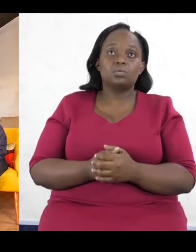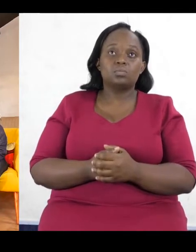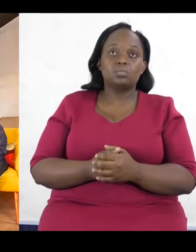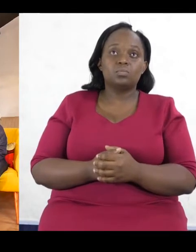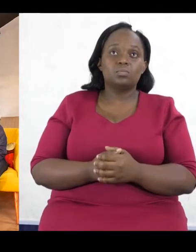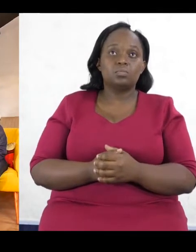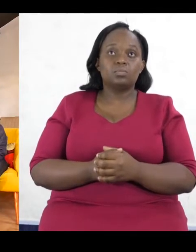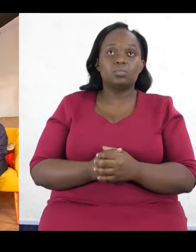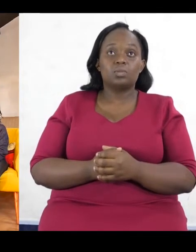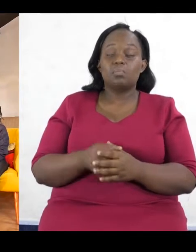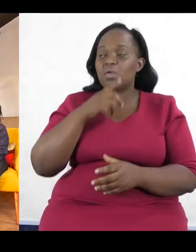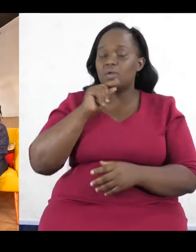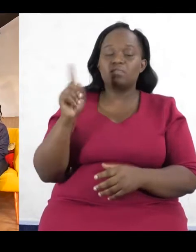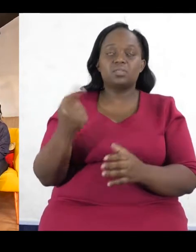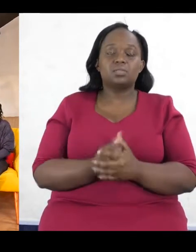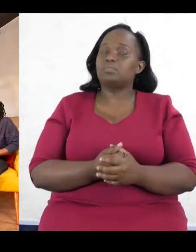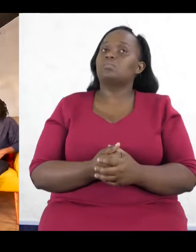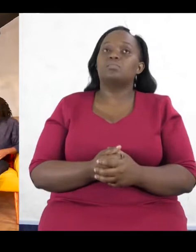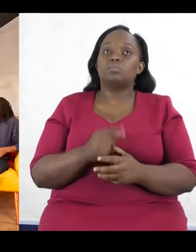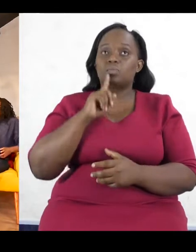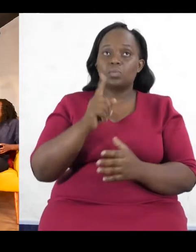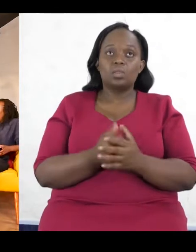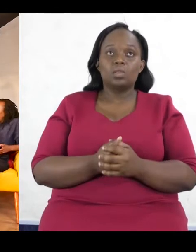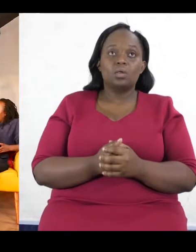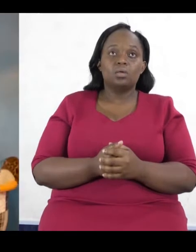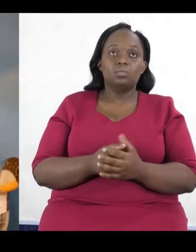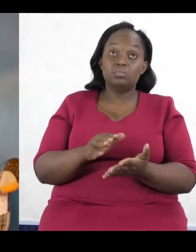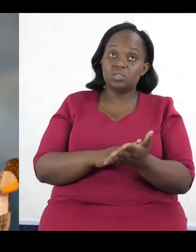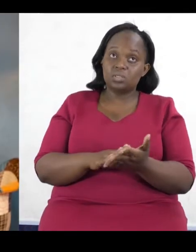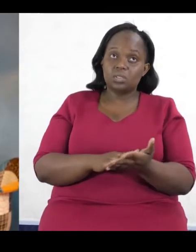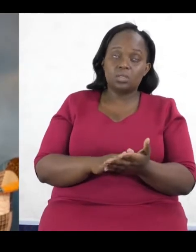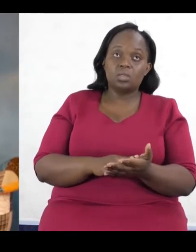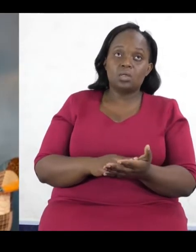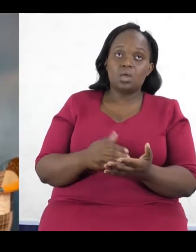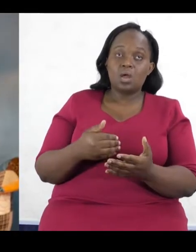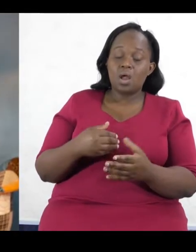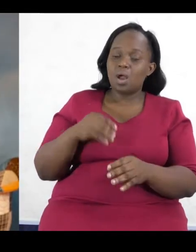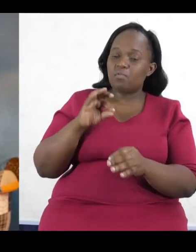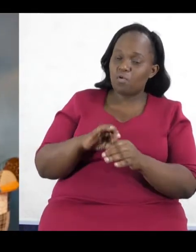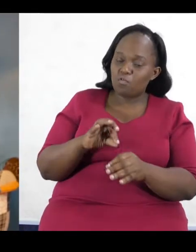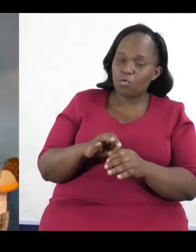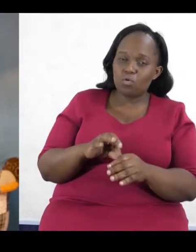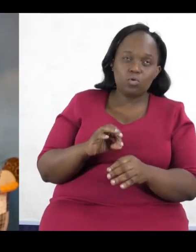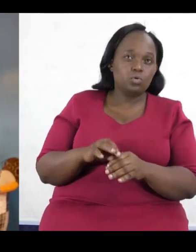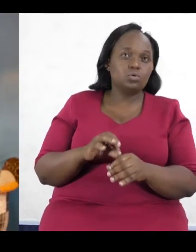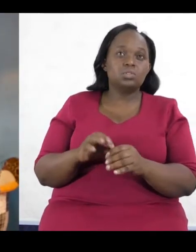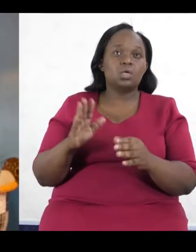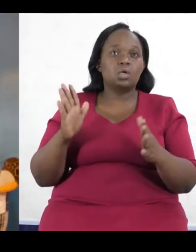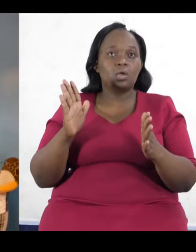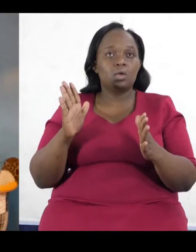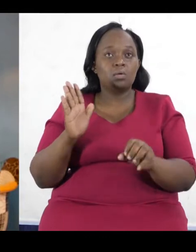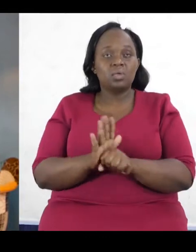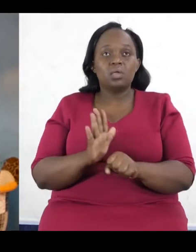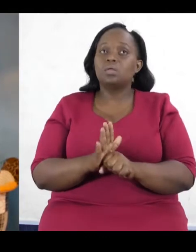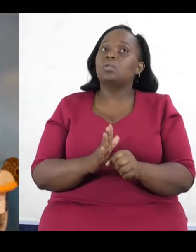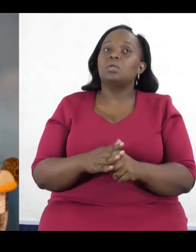Yeah, go first. Okay, yeah. Jens first. So, basically, I think, look, there's a lot of voter apathy from where I